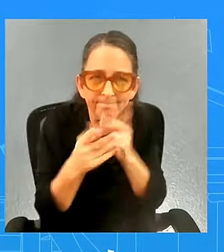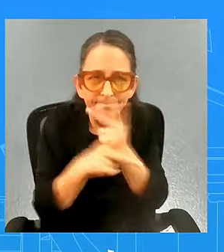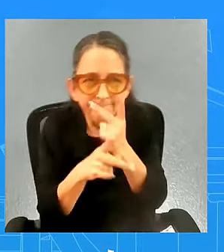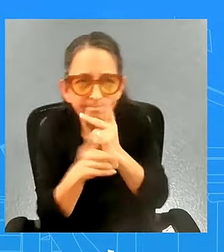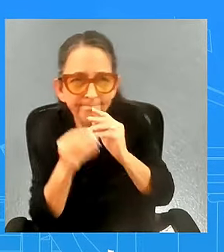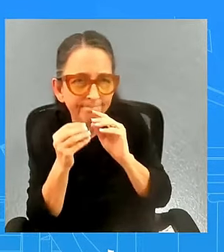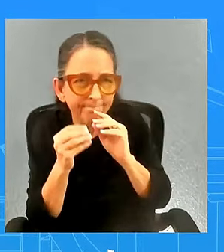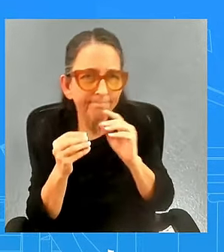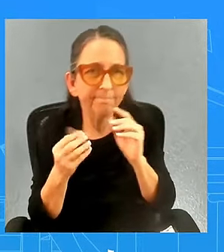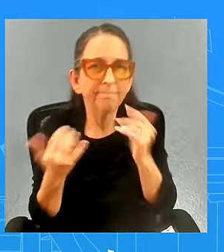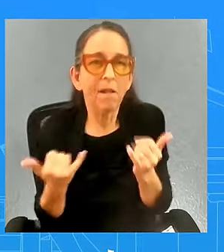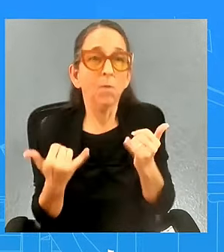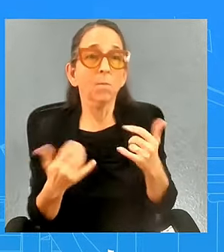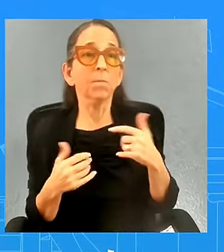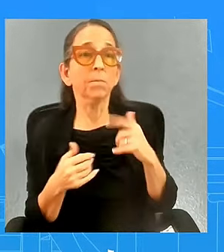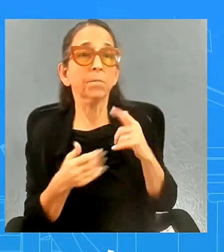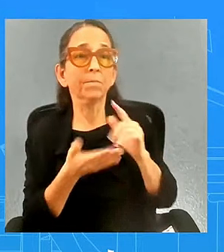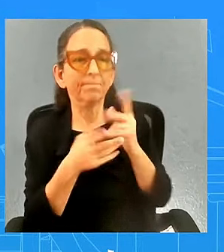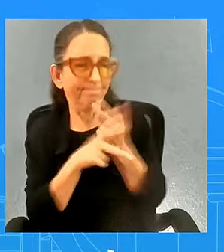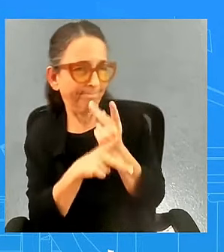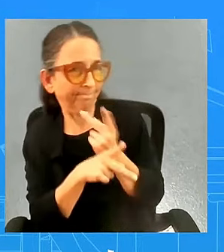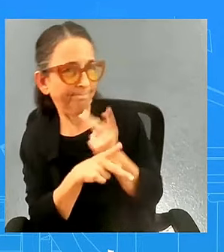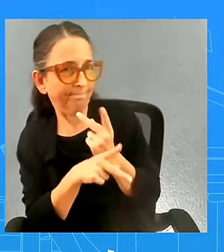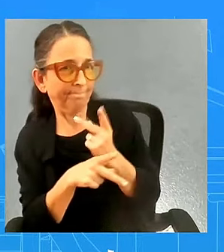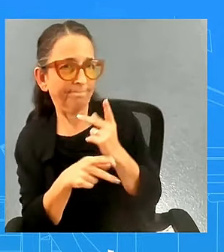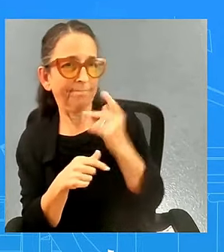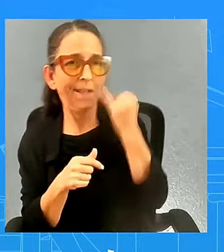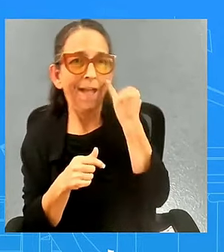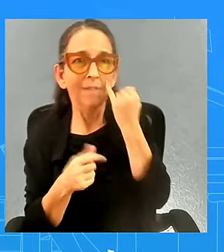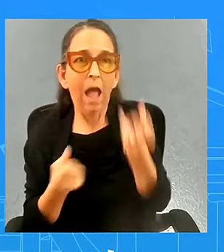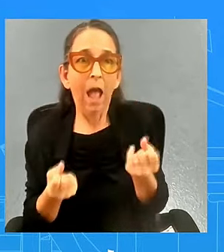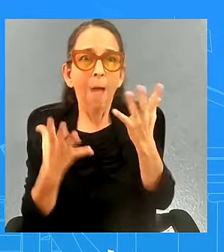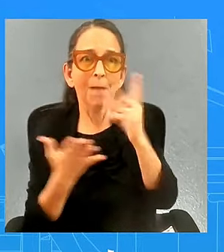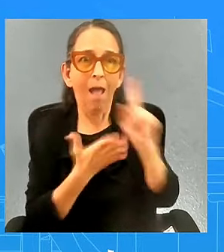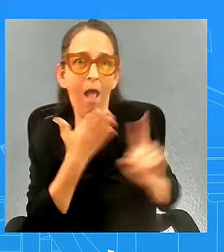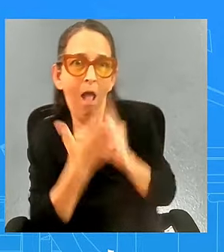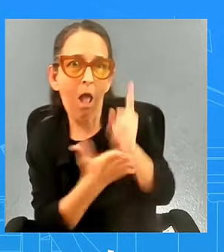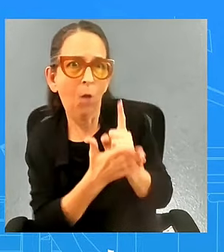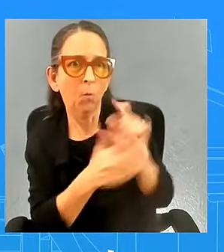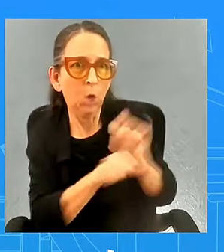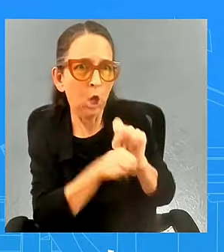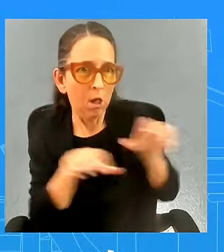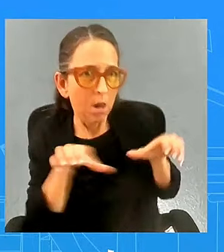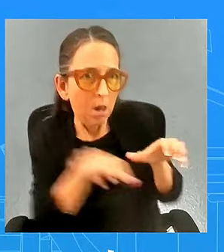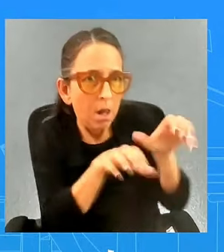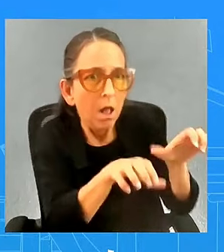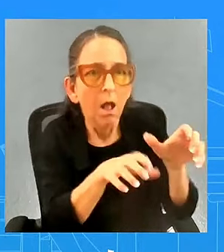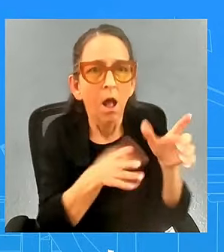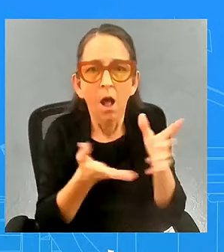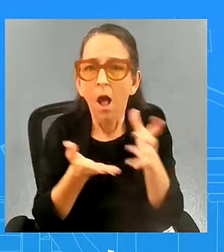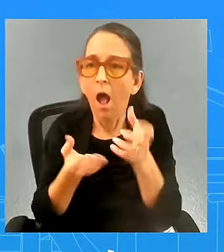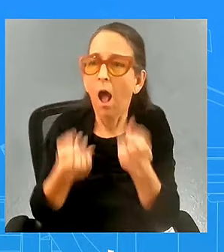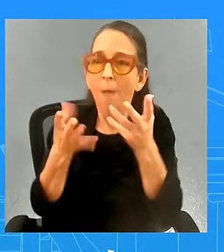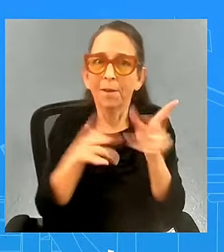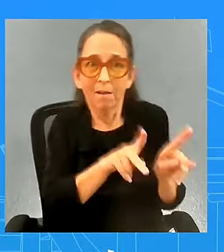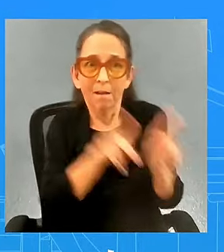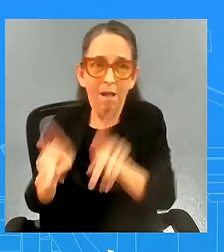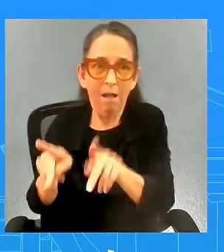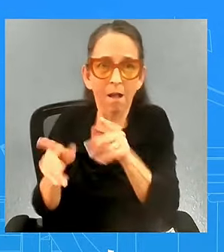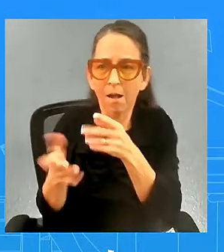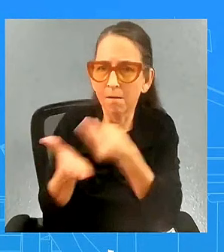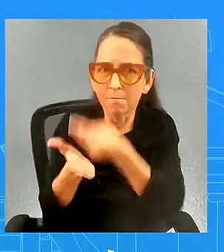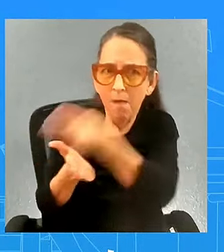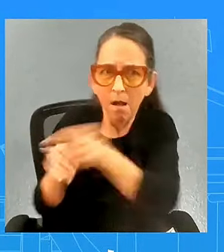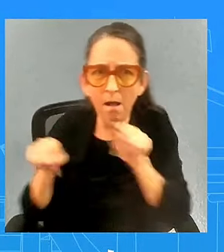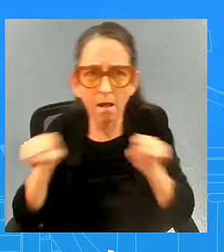says if you look at how much work how many hours of work does it take to buy a bag of groceries right now it's about the same or even a little lower